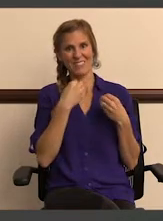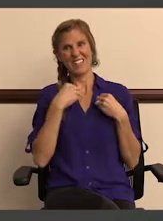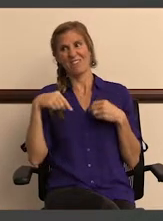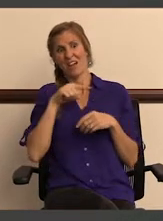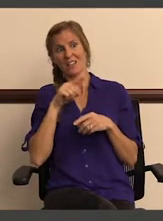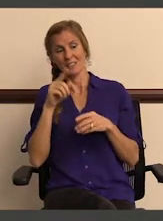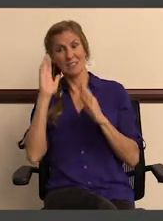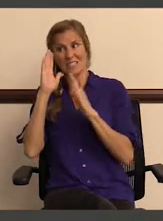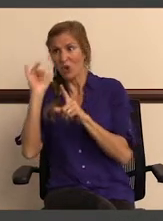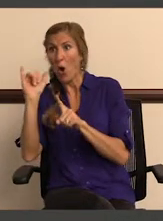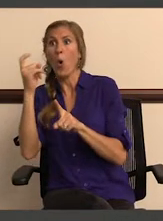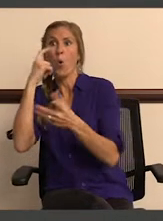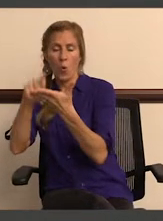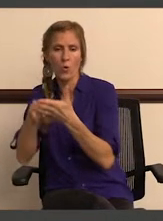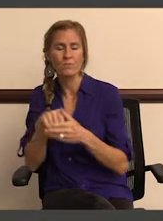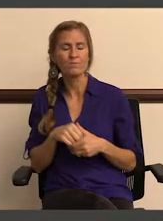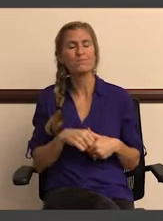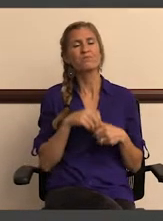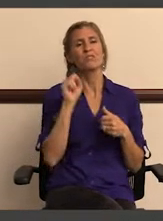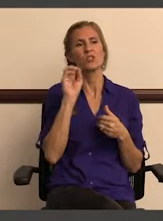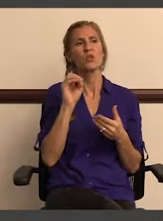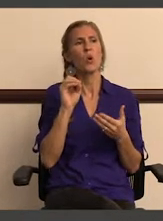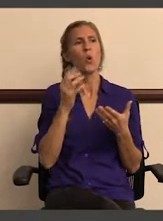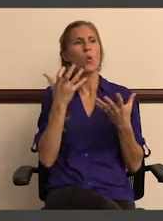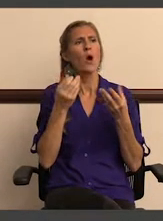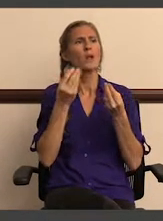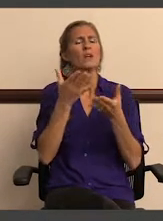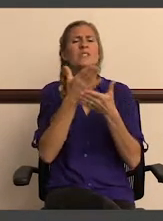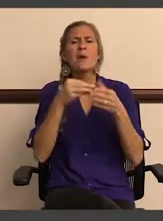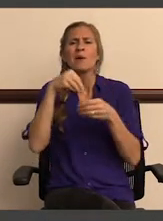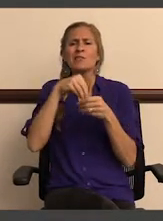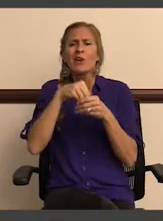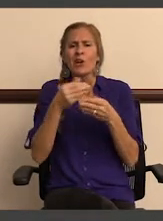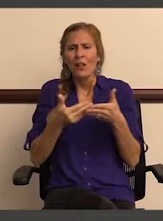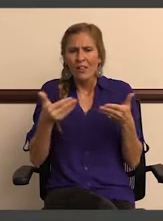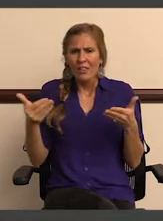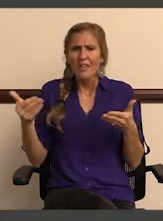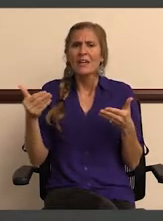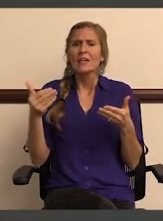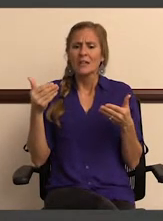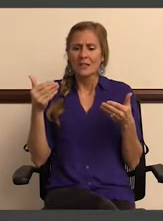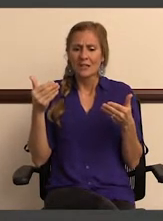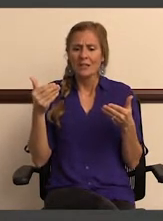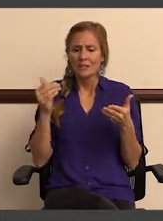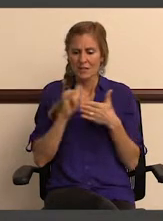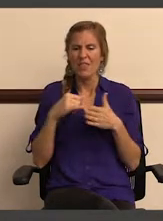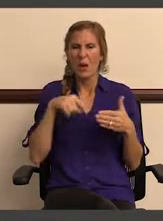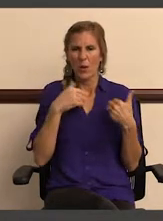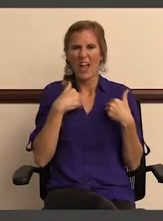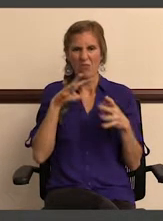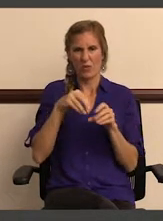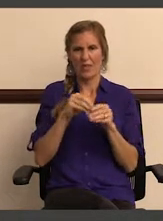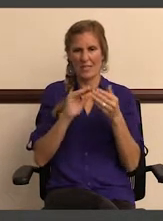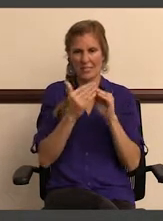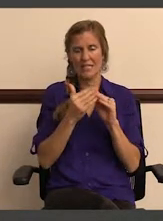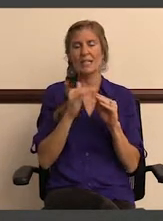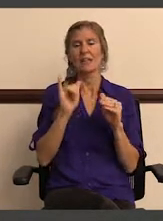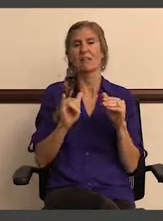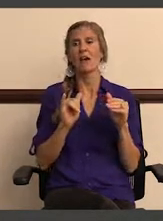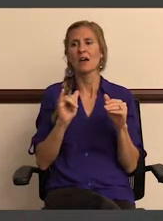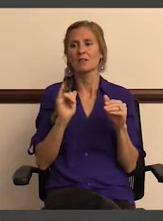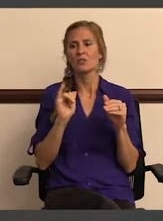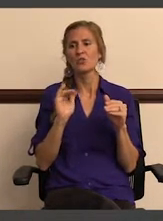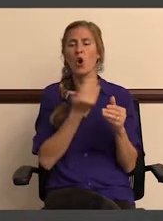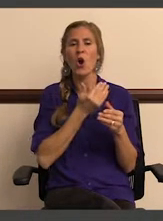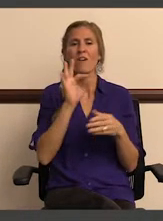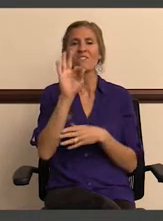thank you for that. So our team also provides maintenance to some of the internal things that we have within